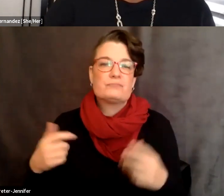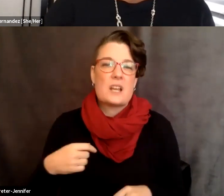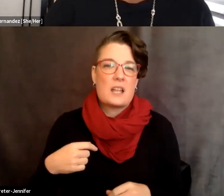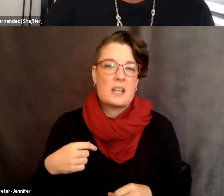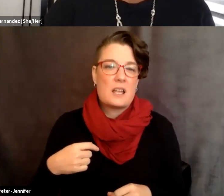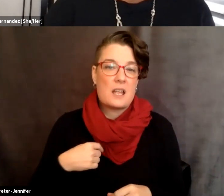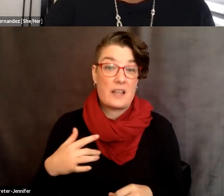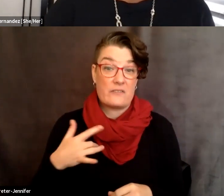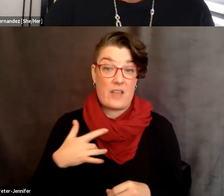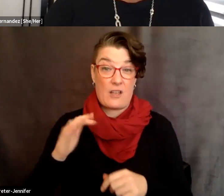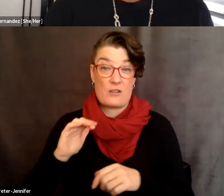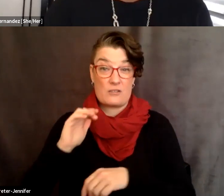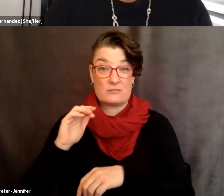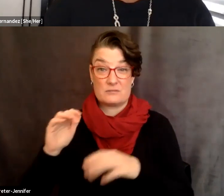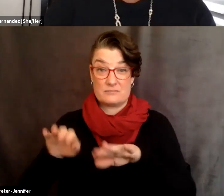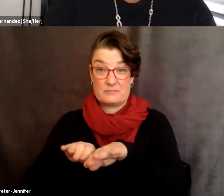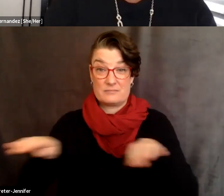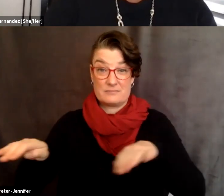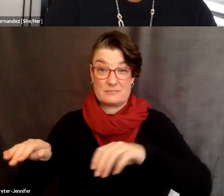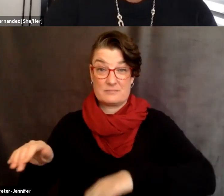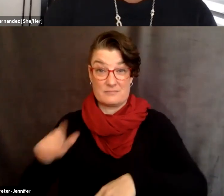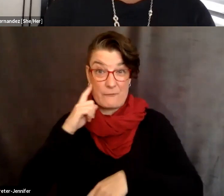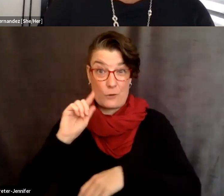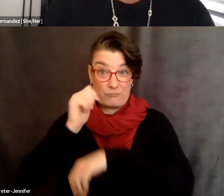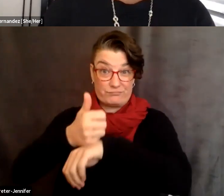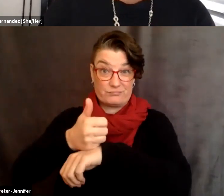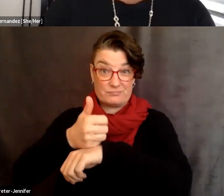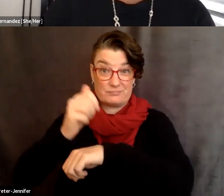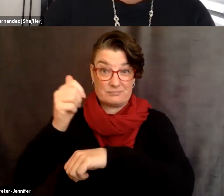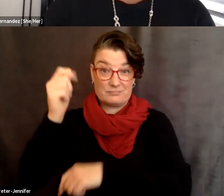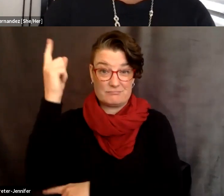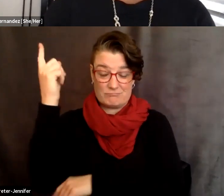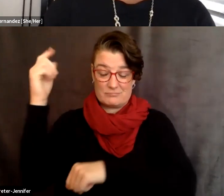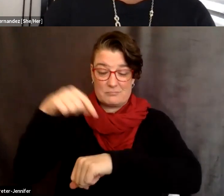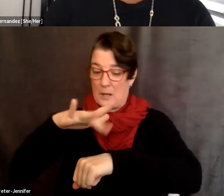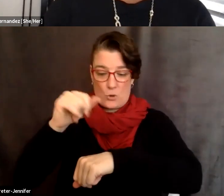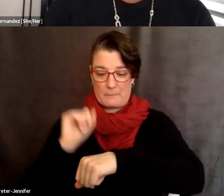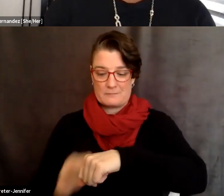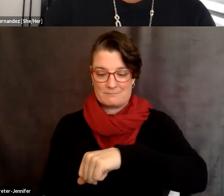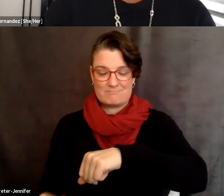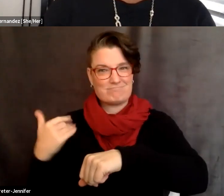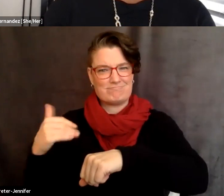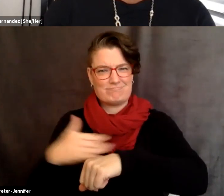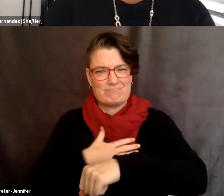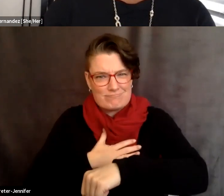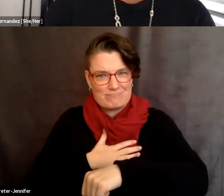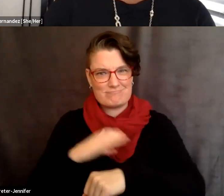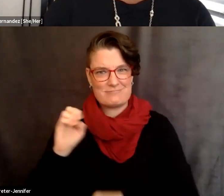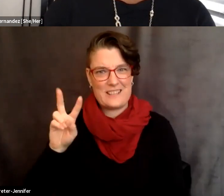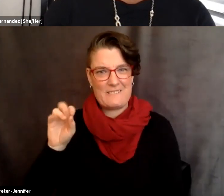the empty pedestal to be very, um, poignant and, um, evocative.